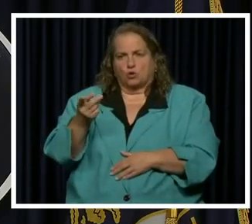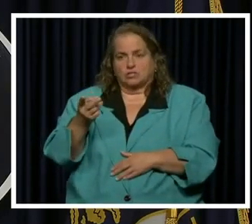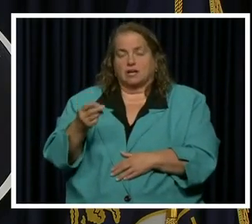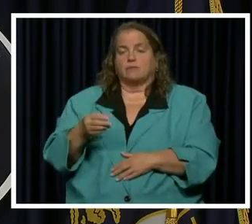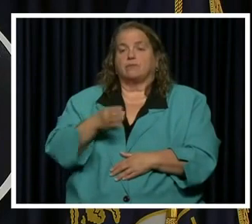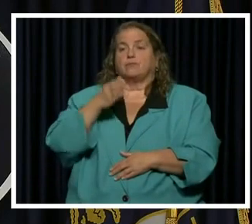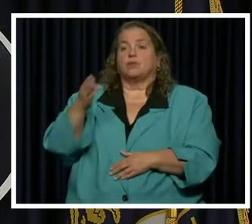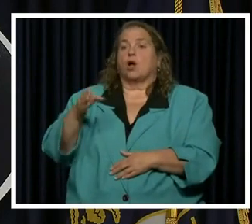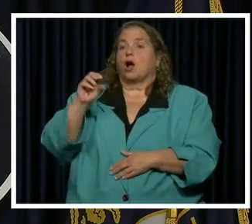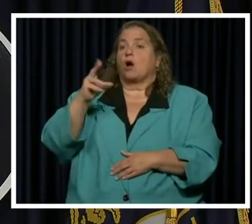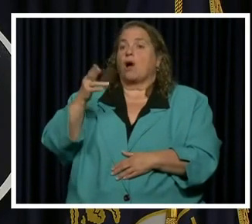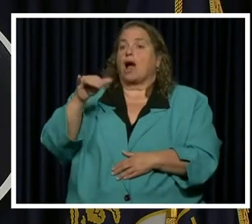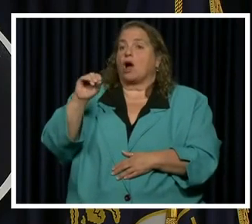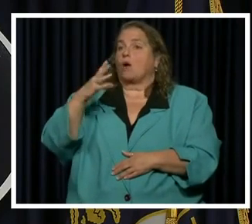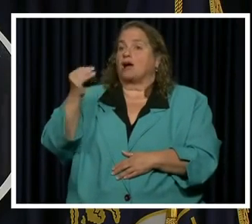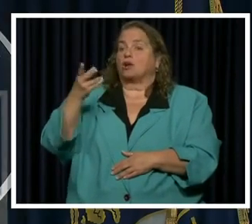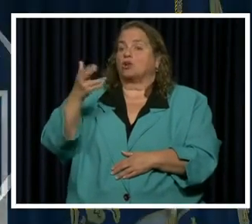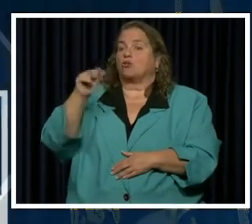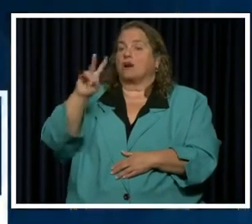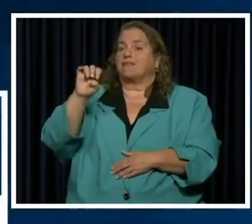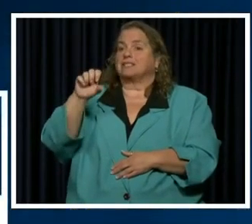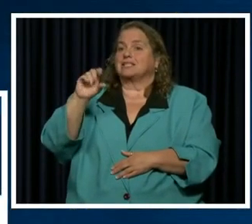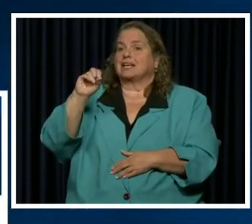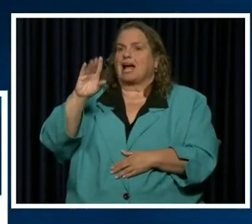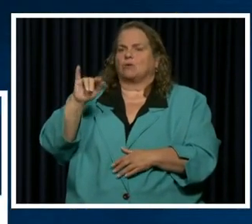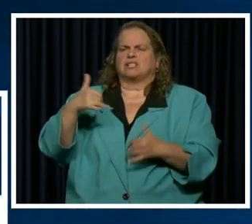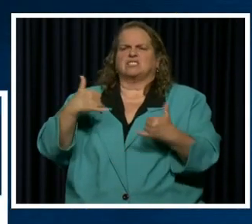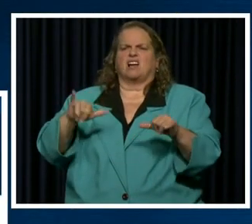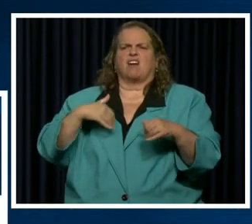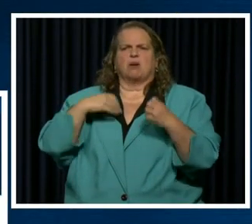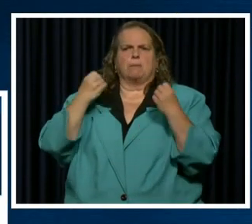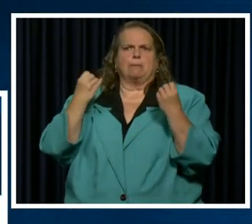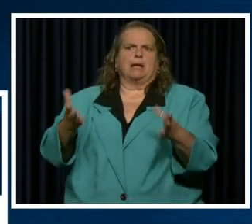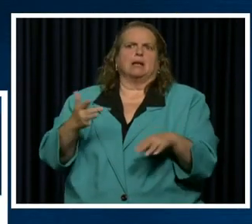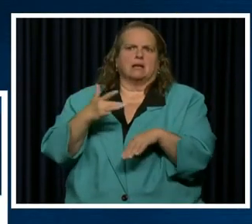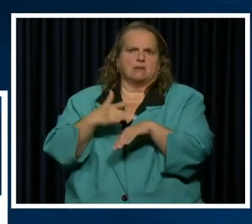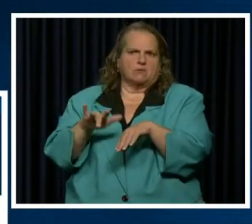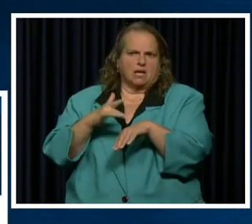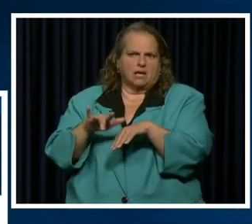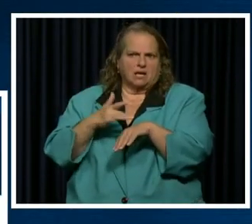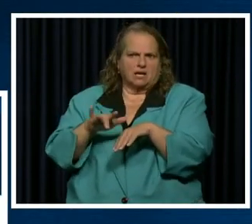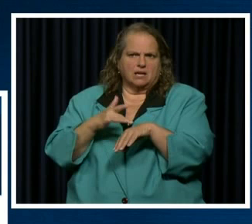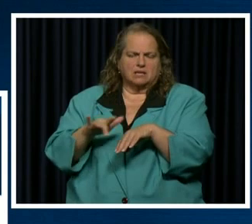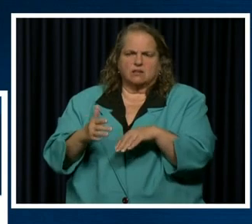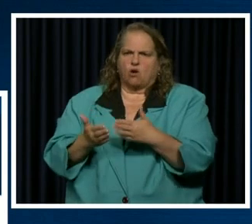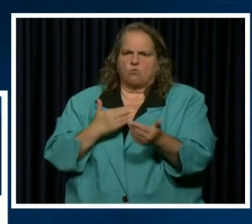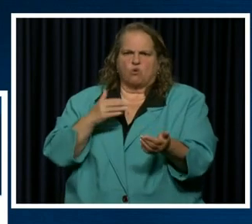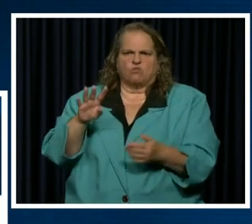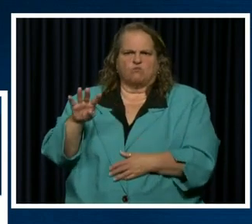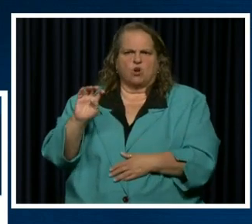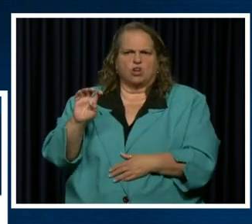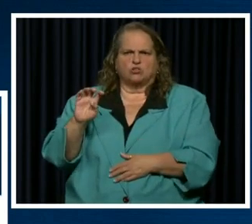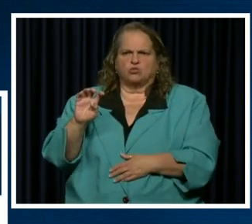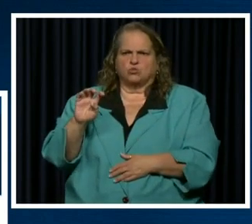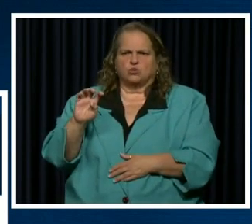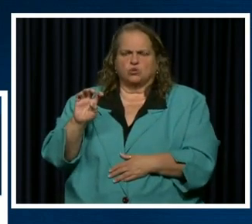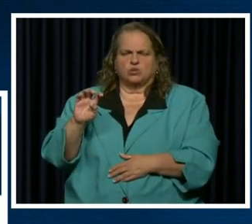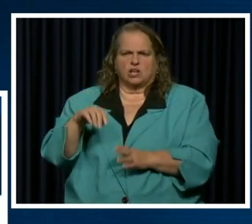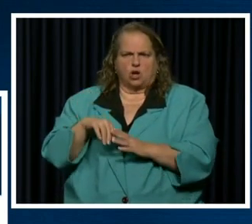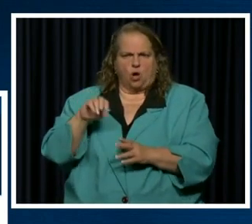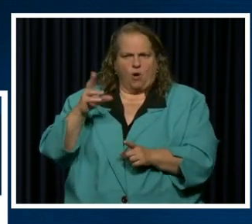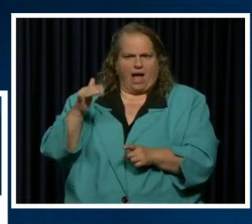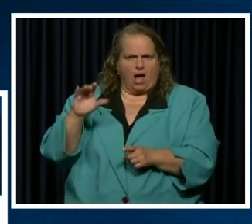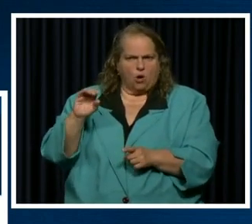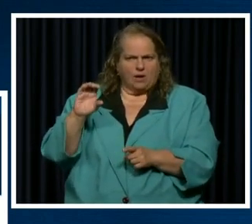Ohio and Grace County continue to have a lot more spots available. Uh, almost 400 spots in